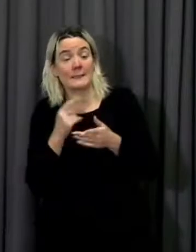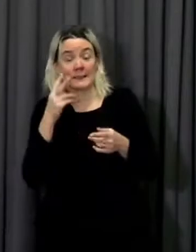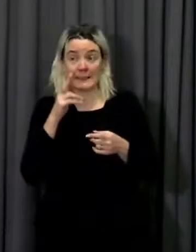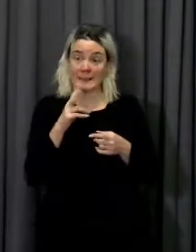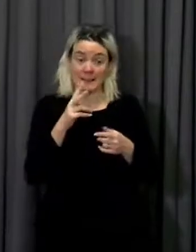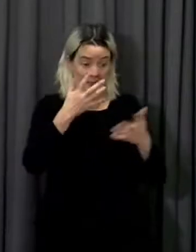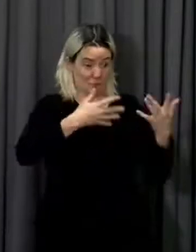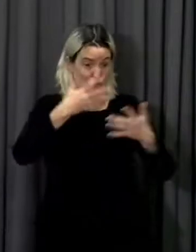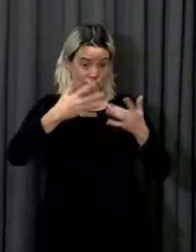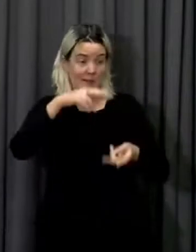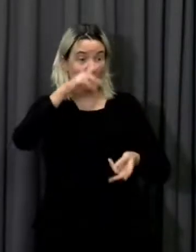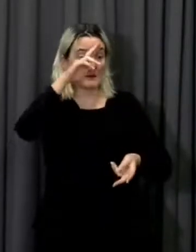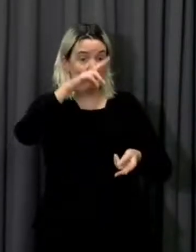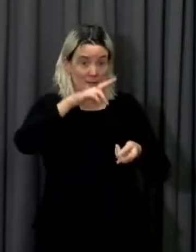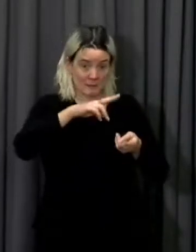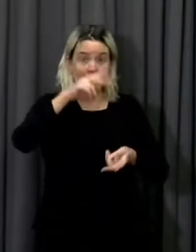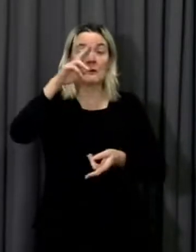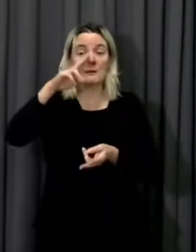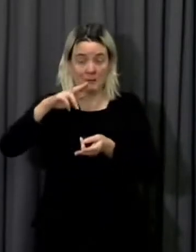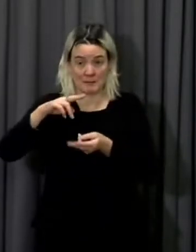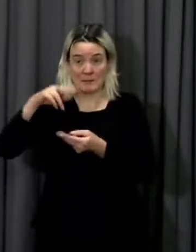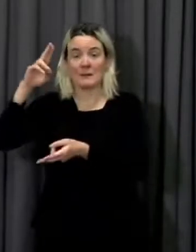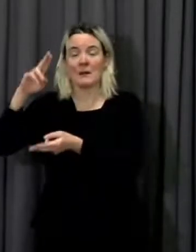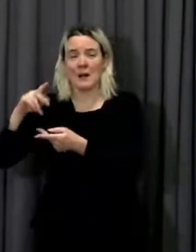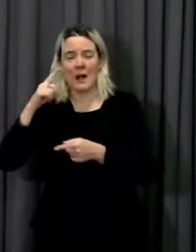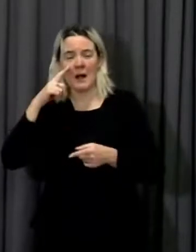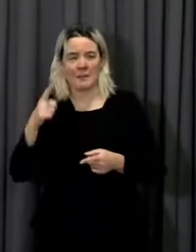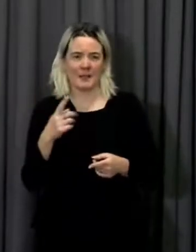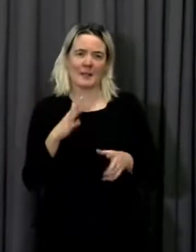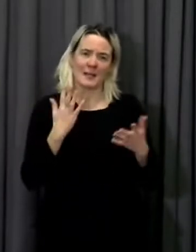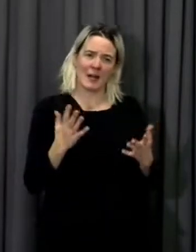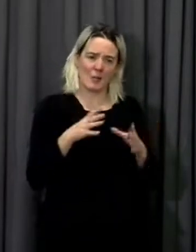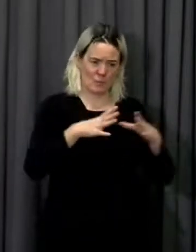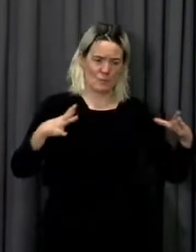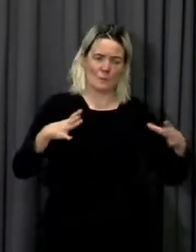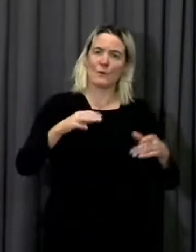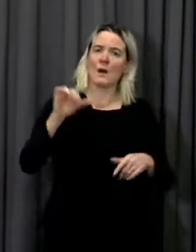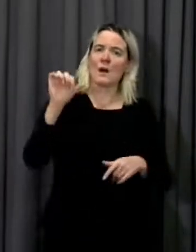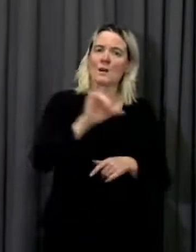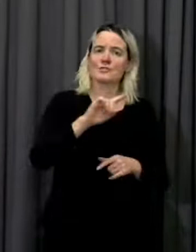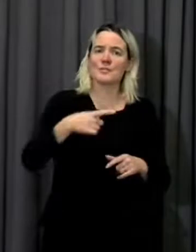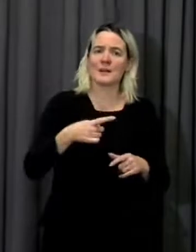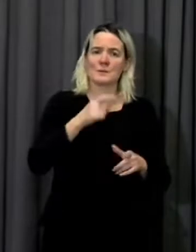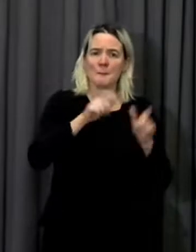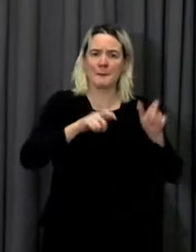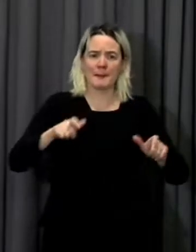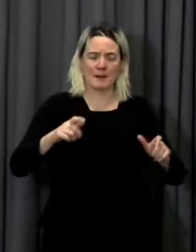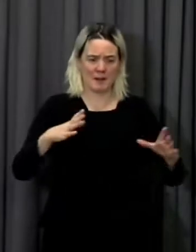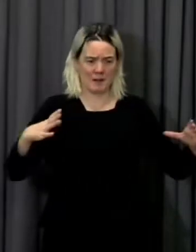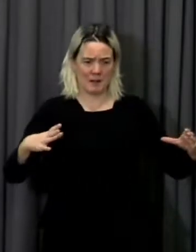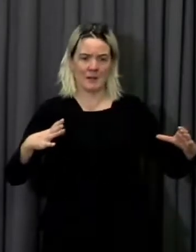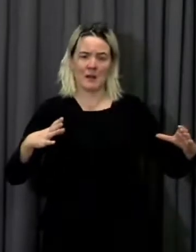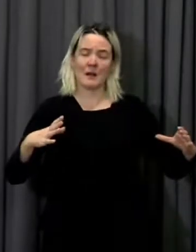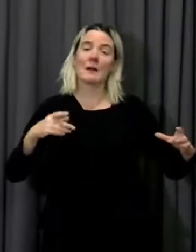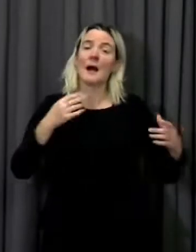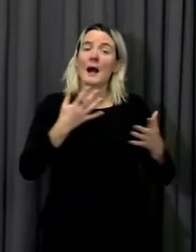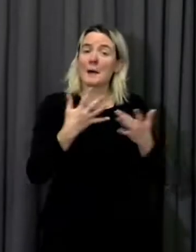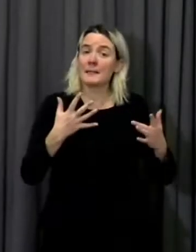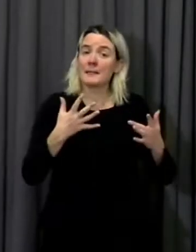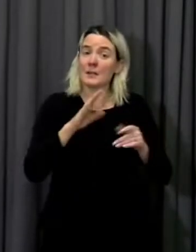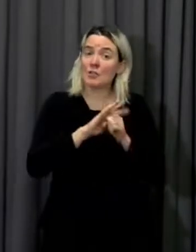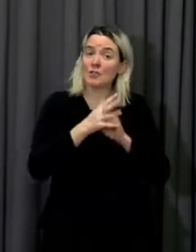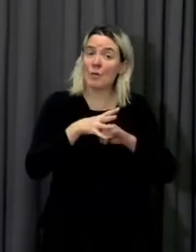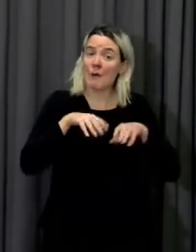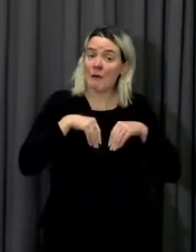the virus come down. I think we're on about 88 per 100,000 now. So, that is a really positive step and, of course,